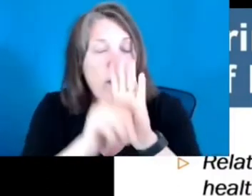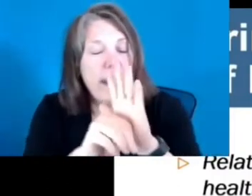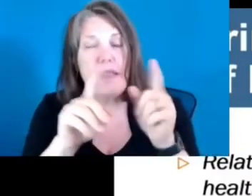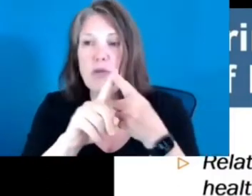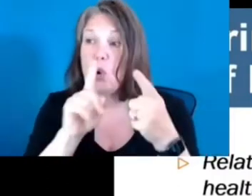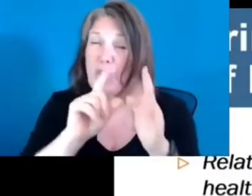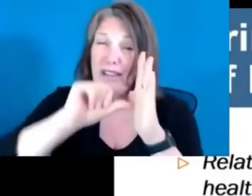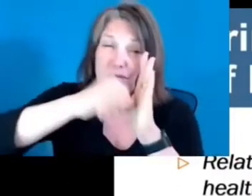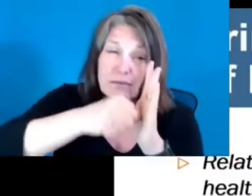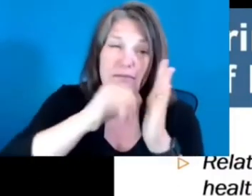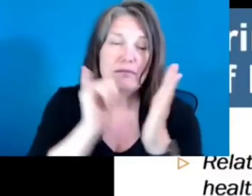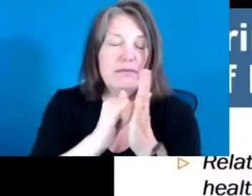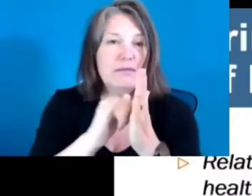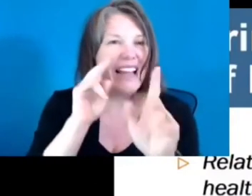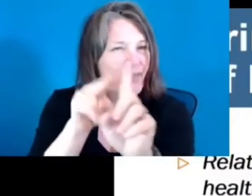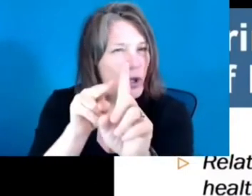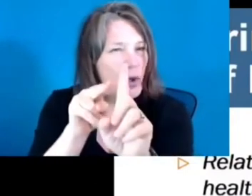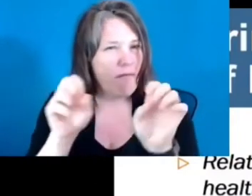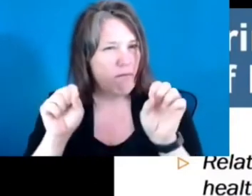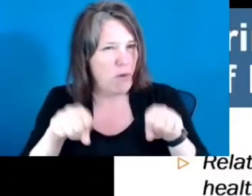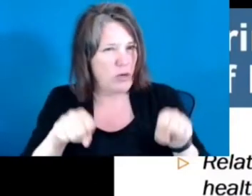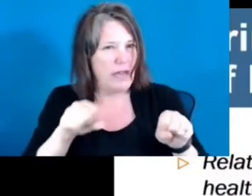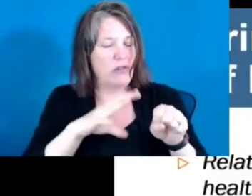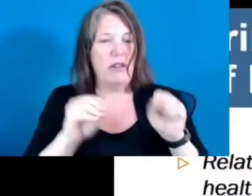rather than the view of ranking, sorting, and selecting.